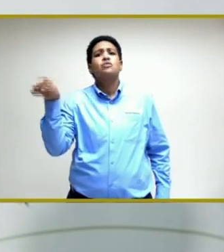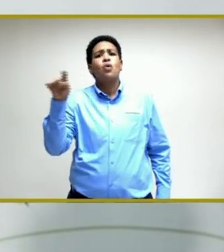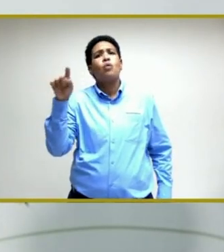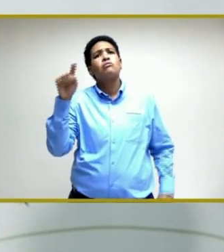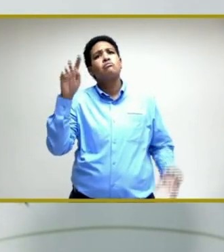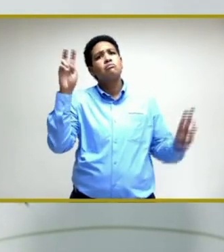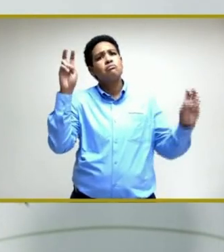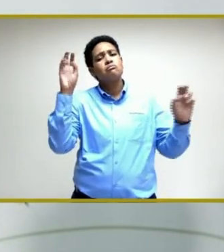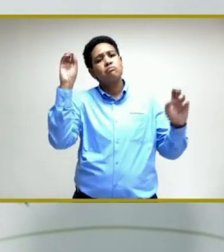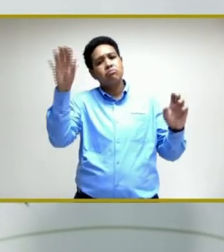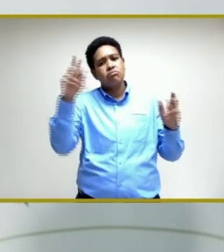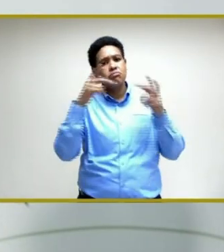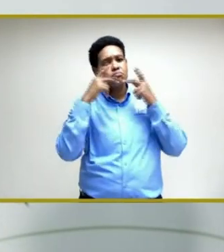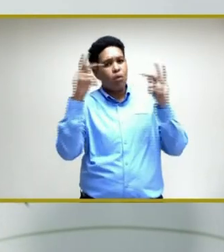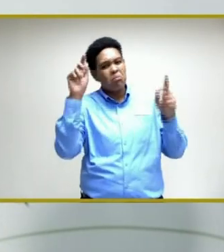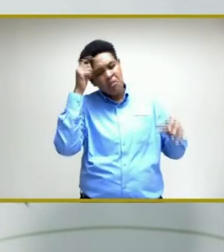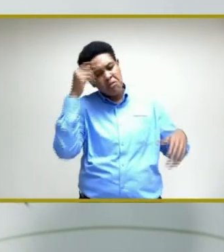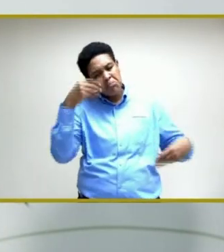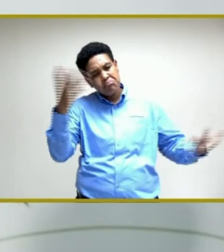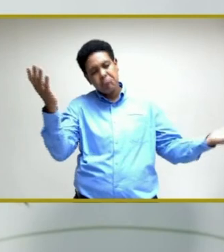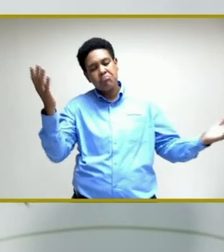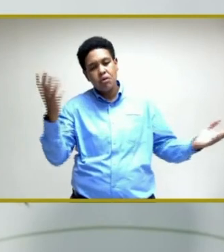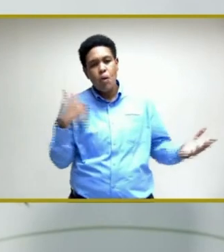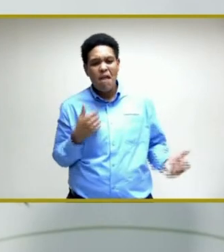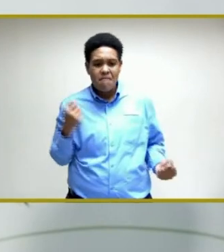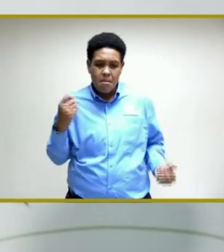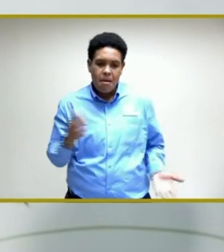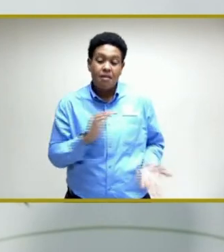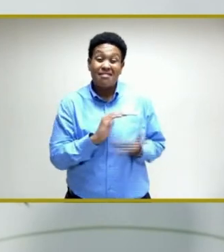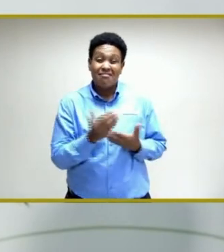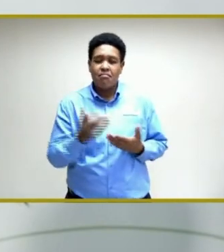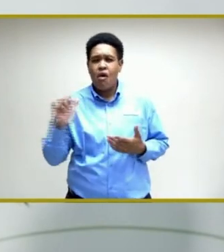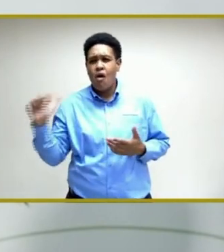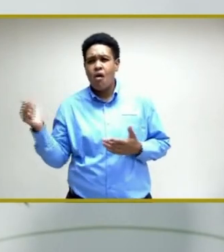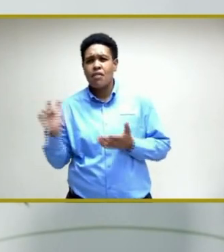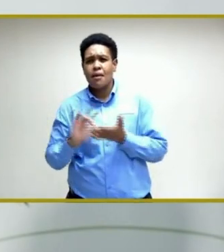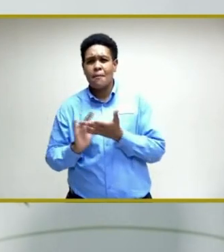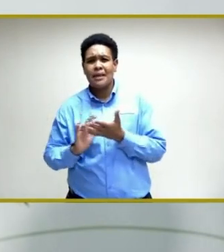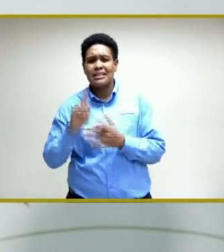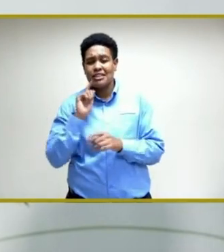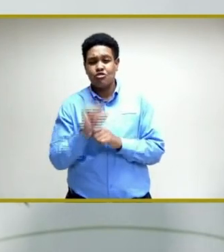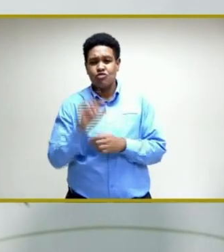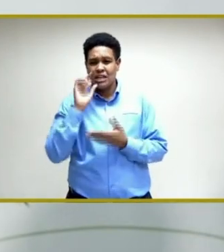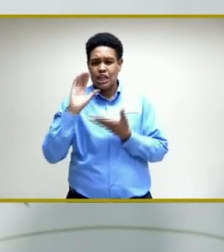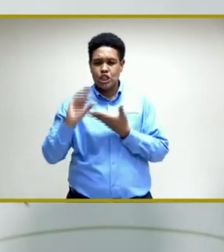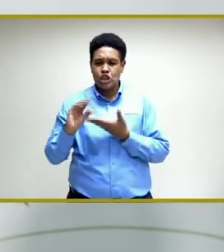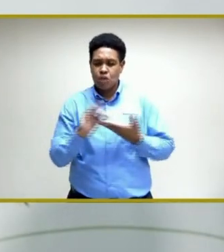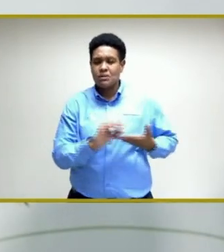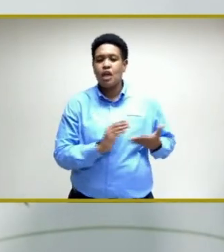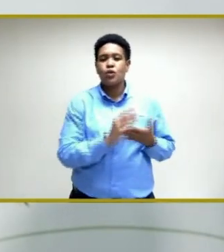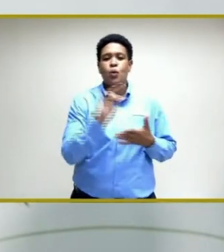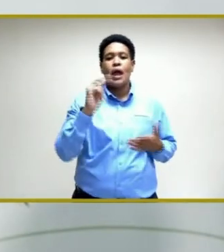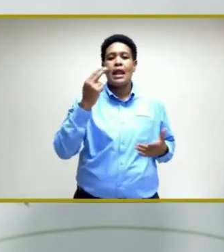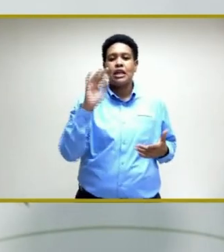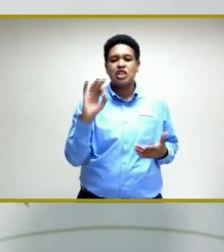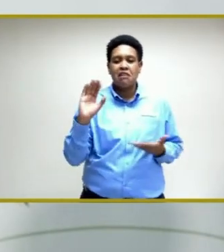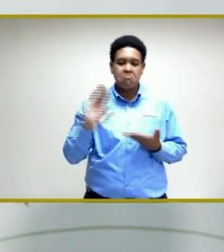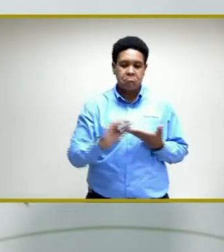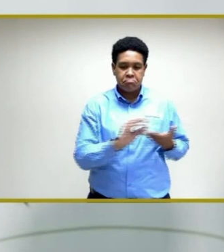We also have a considerable amount of other medication that is subsidized through the NHF.